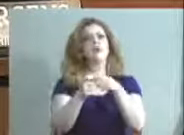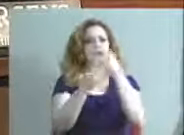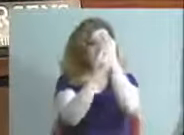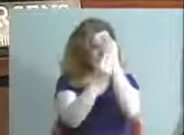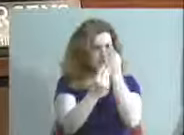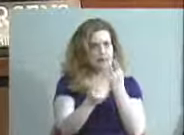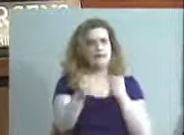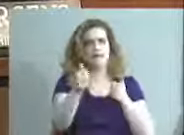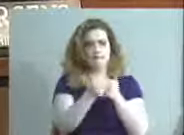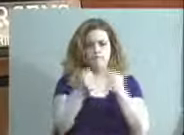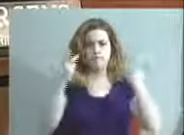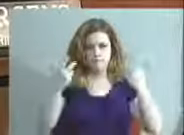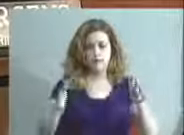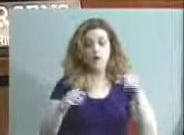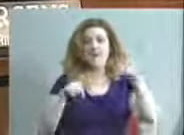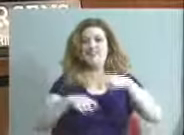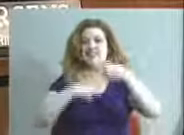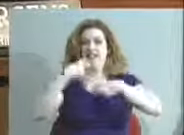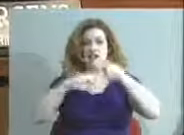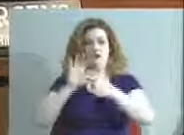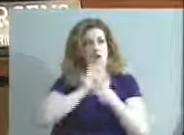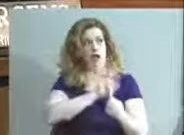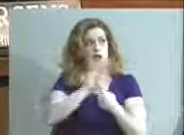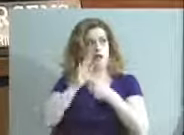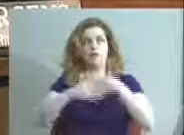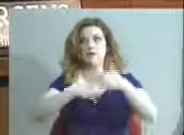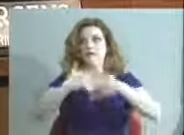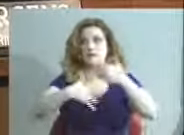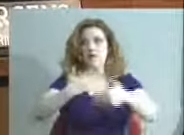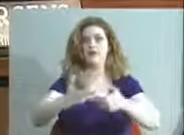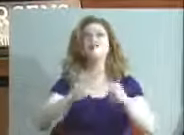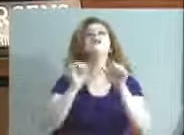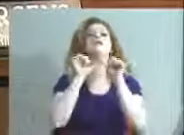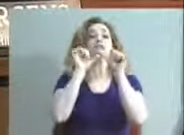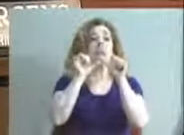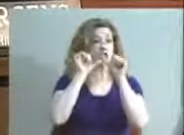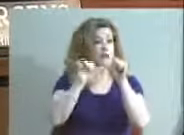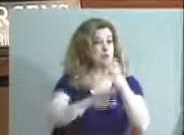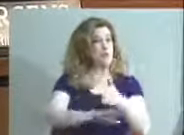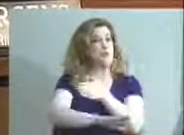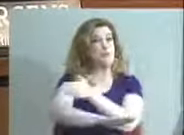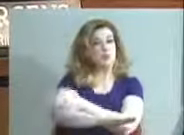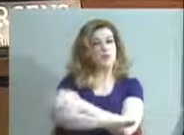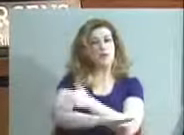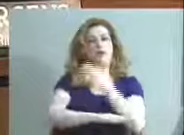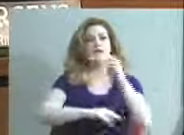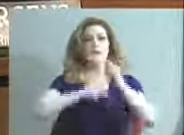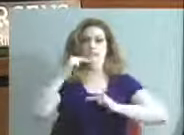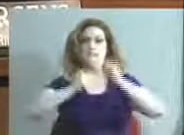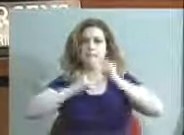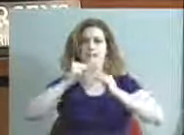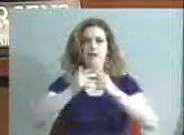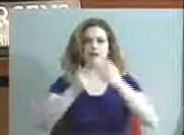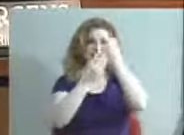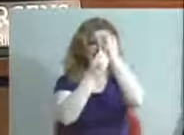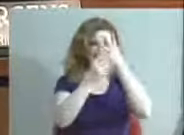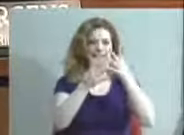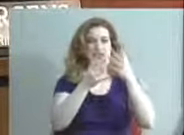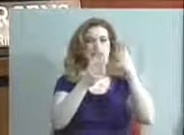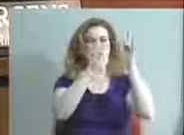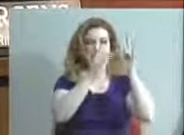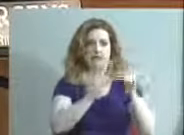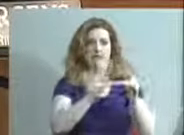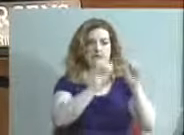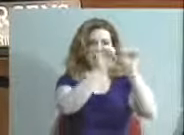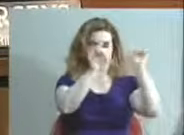informed. This issue highlights the process of continuously improving and building a data system of